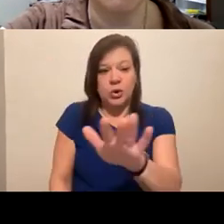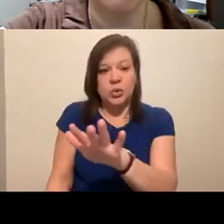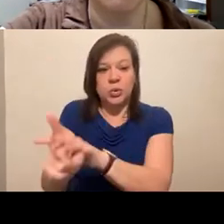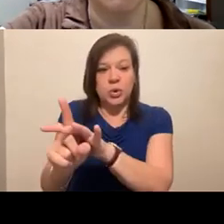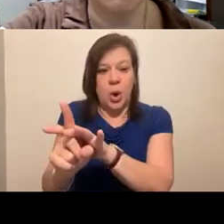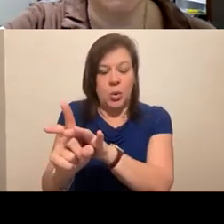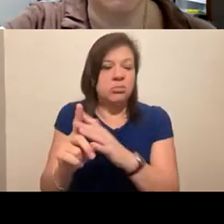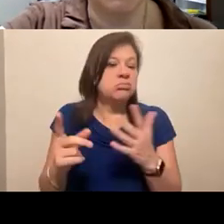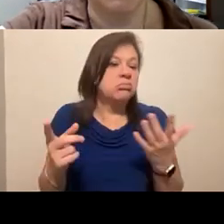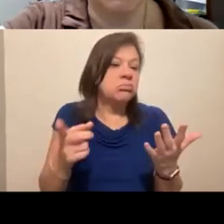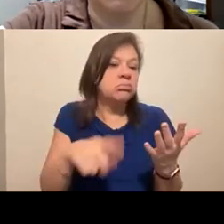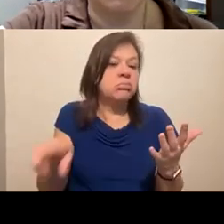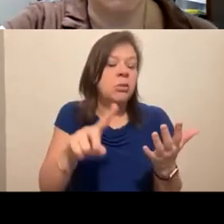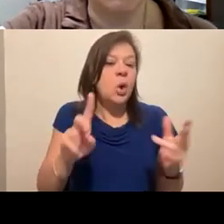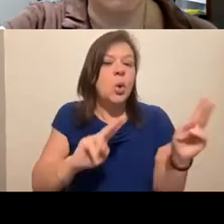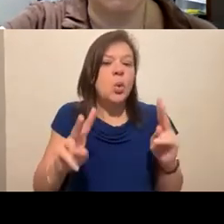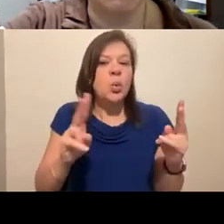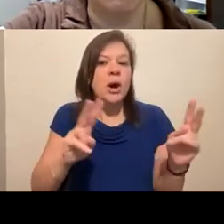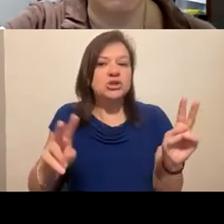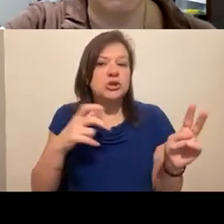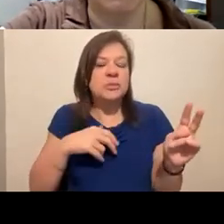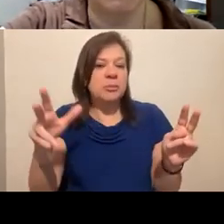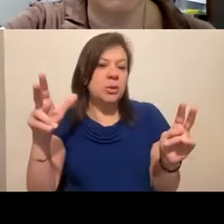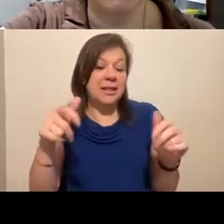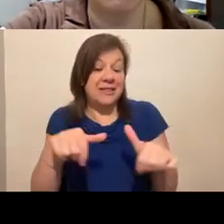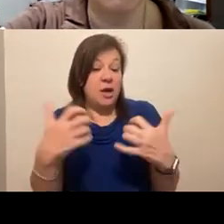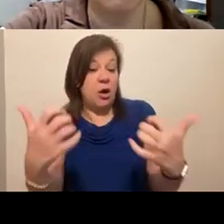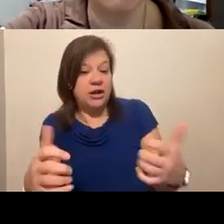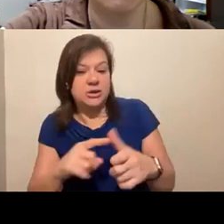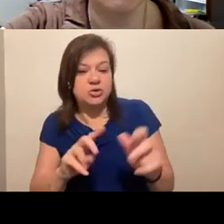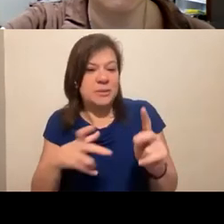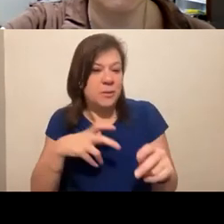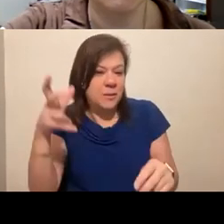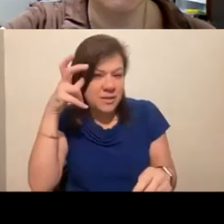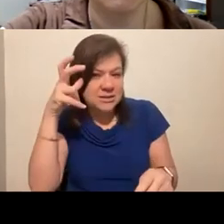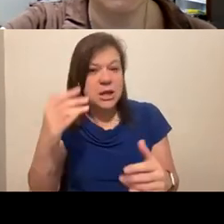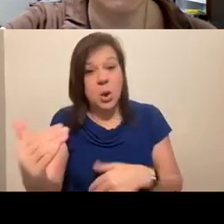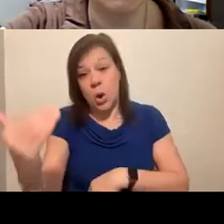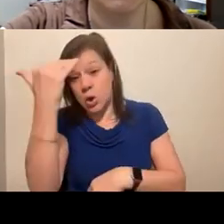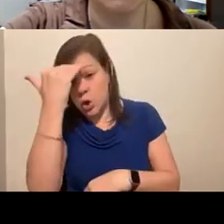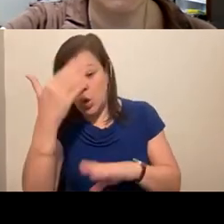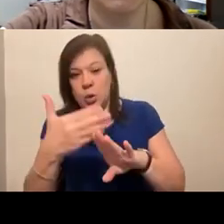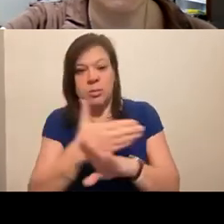people in this audience and people listening to the recording to know before they come?